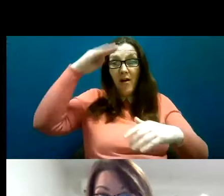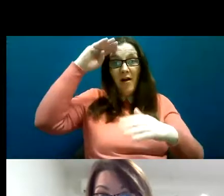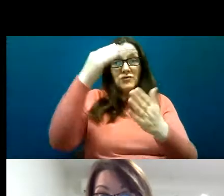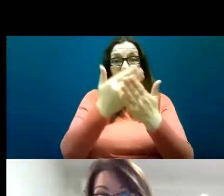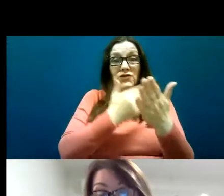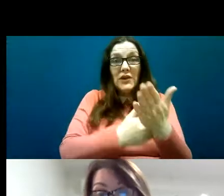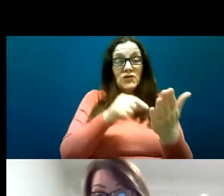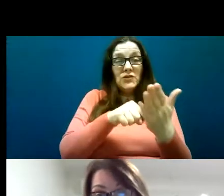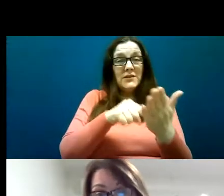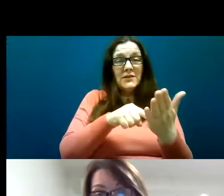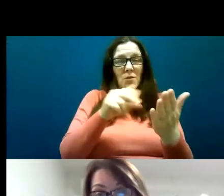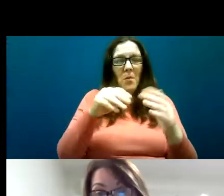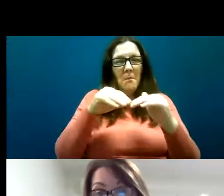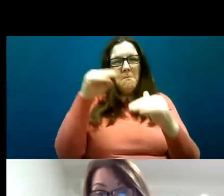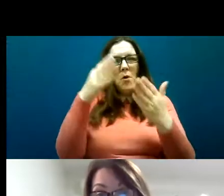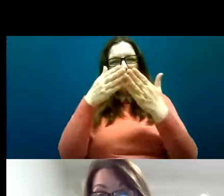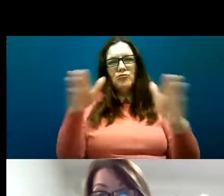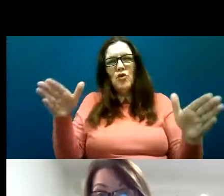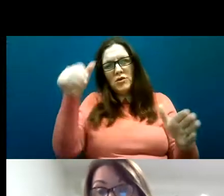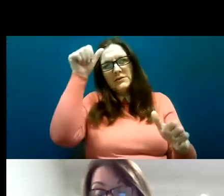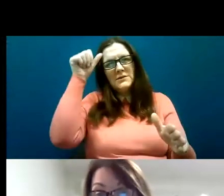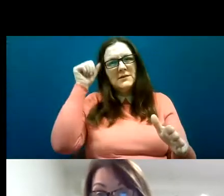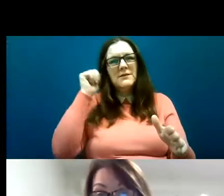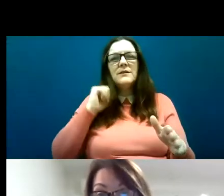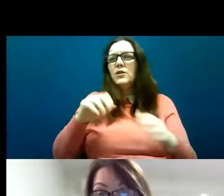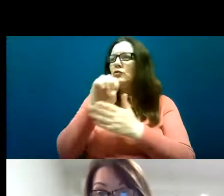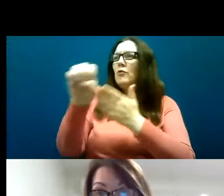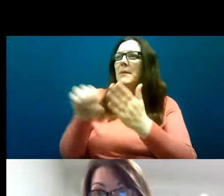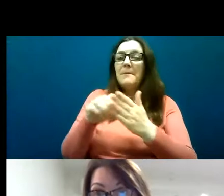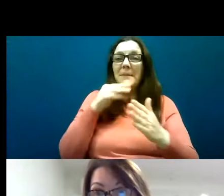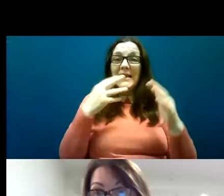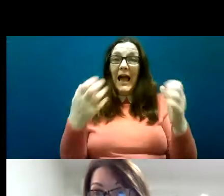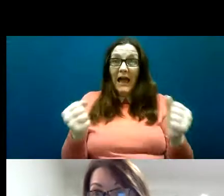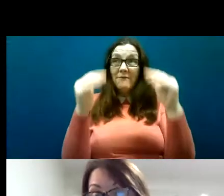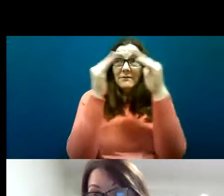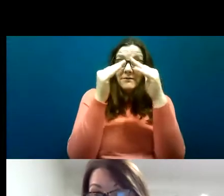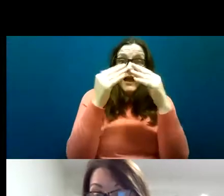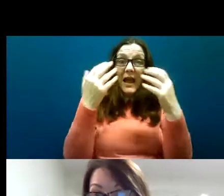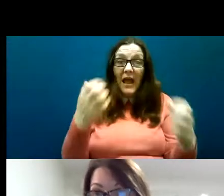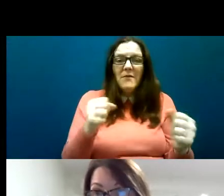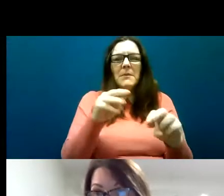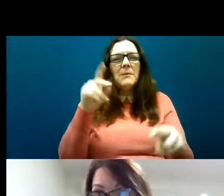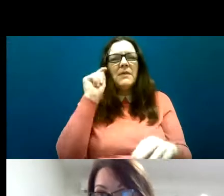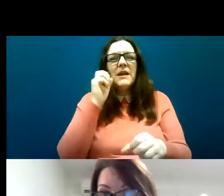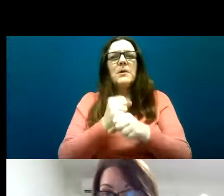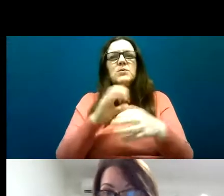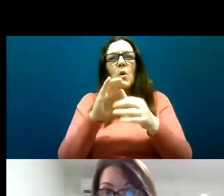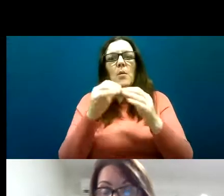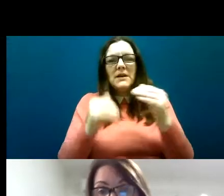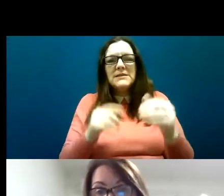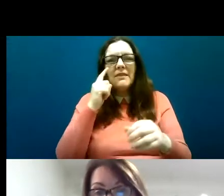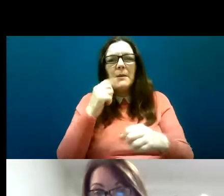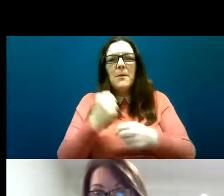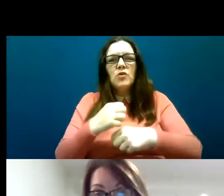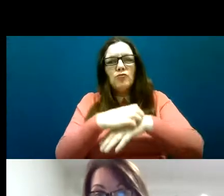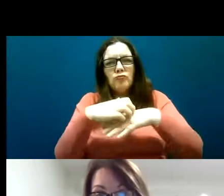and much broader than just without a roof. So a lot of times when people think of homelessness, they think of rough sleeping.